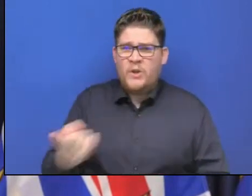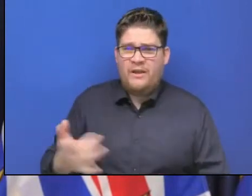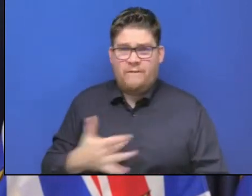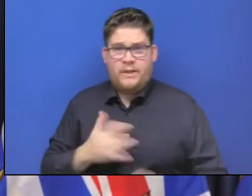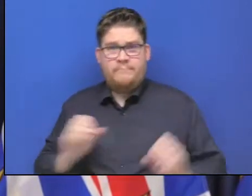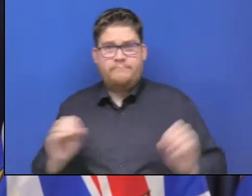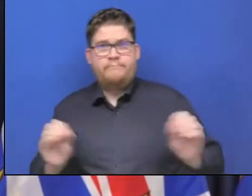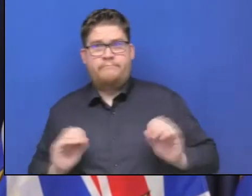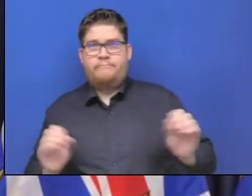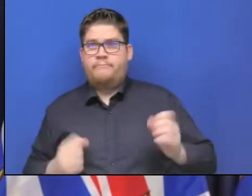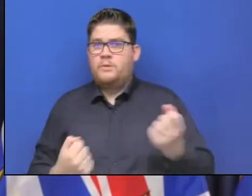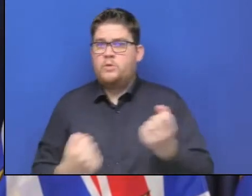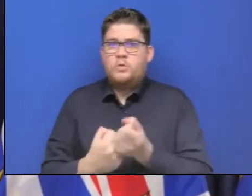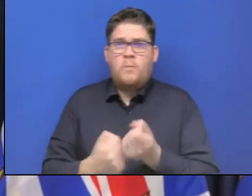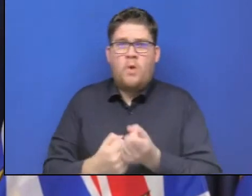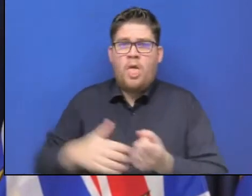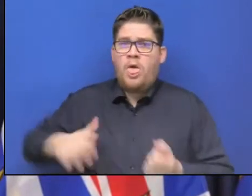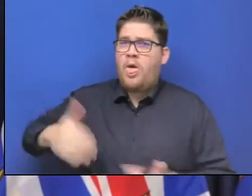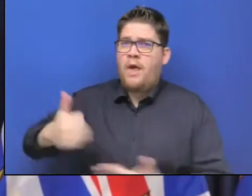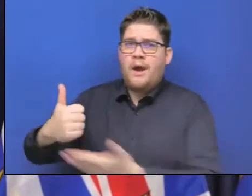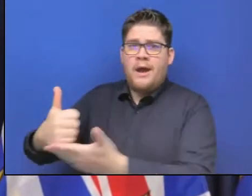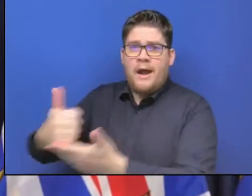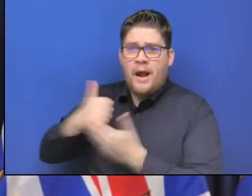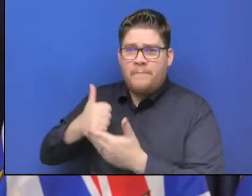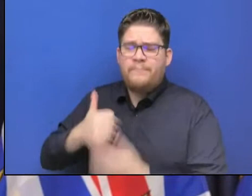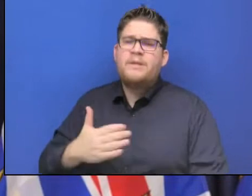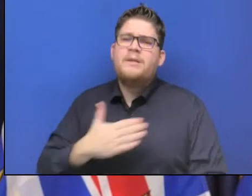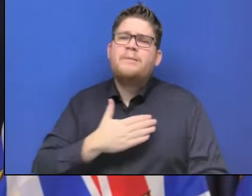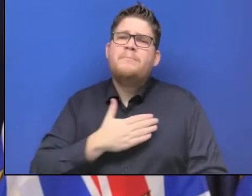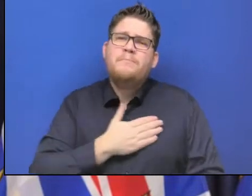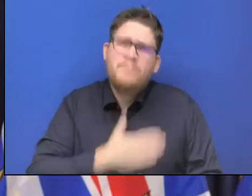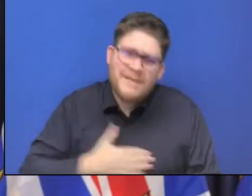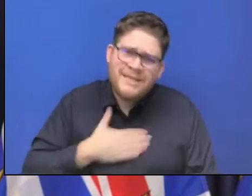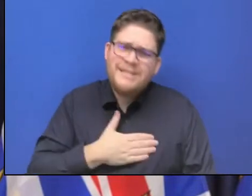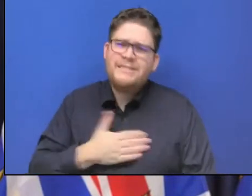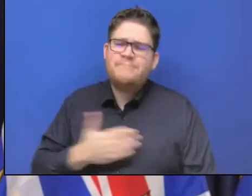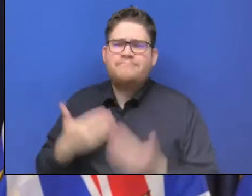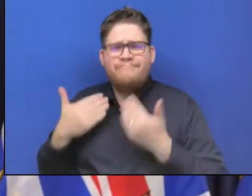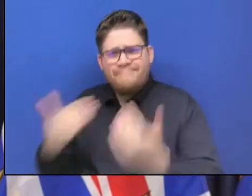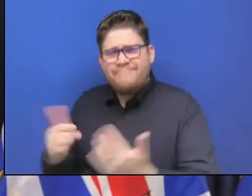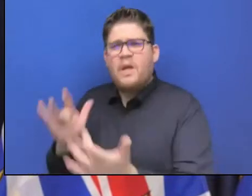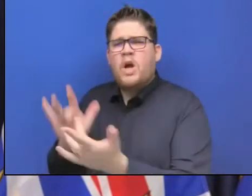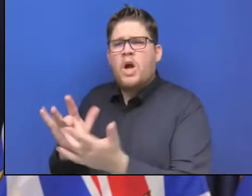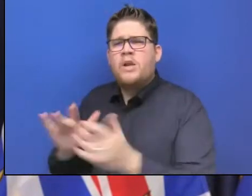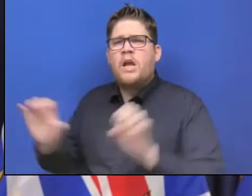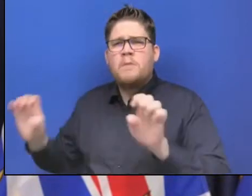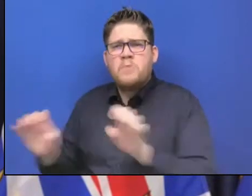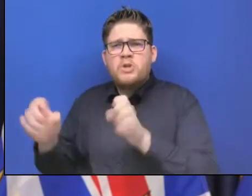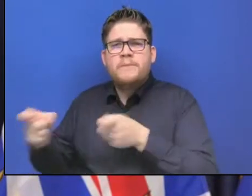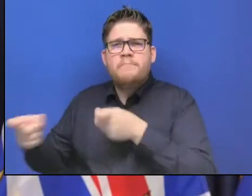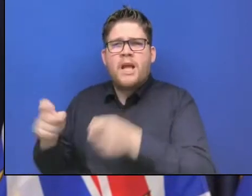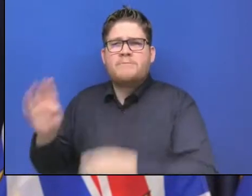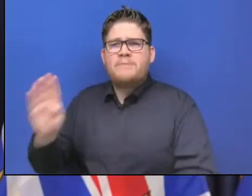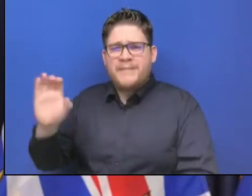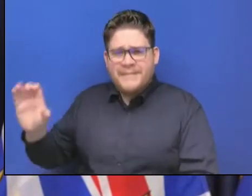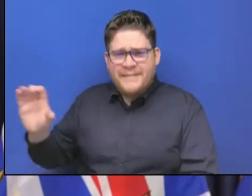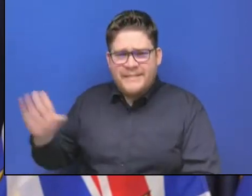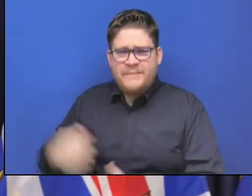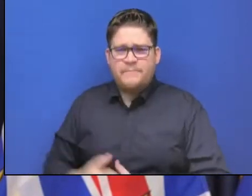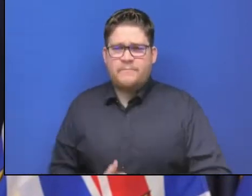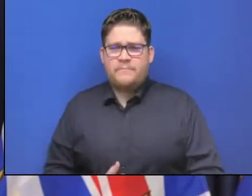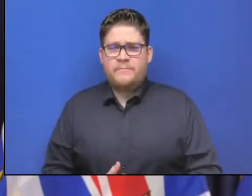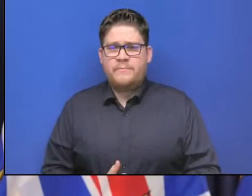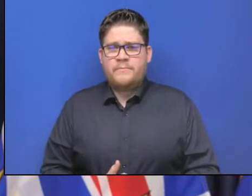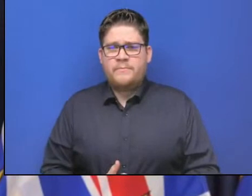contact with emergency management BC and those lines there. And at the same time, TELUS is working very hard to ensure